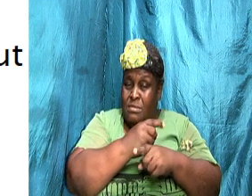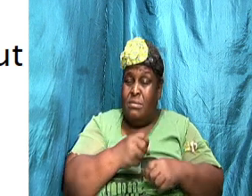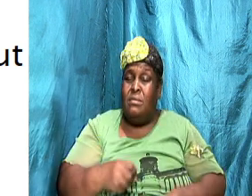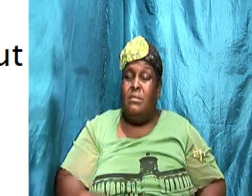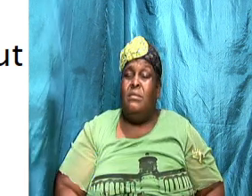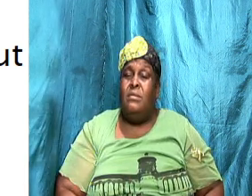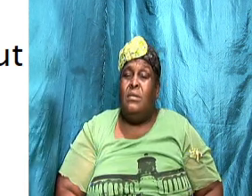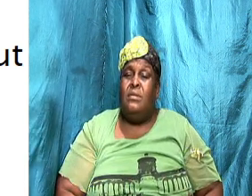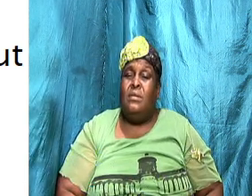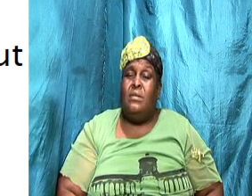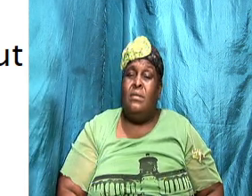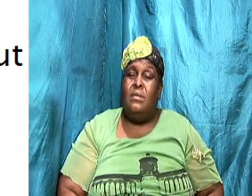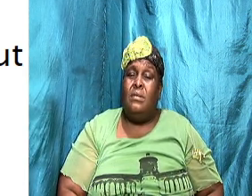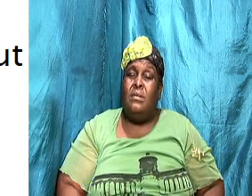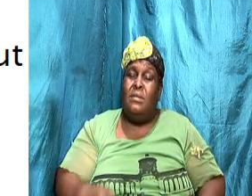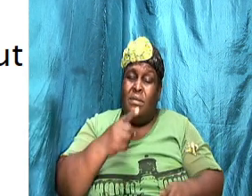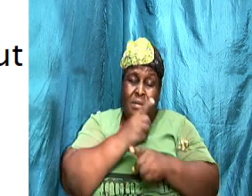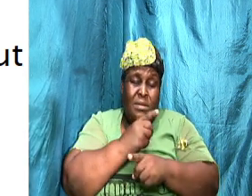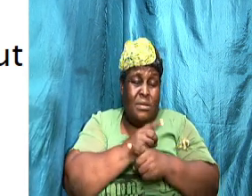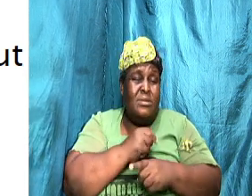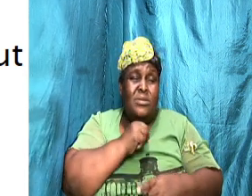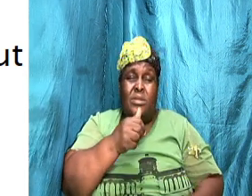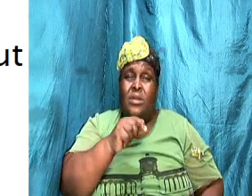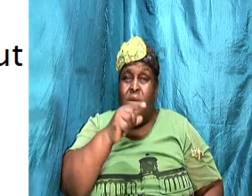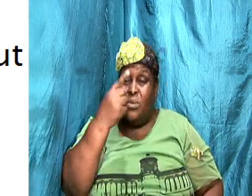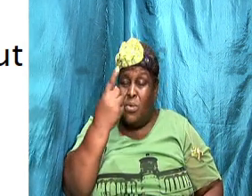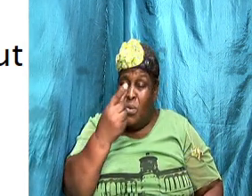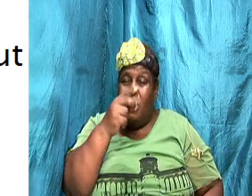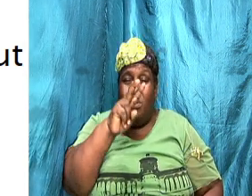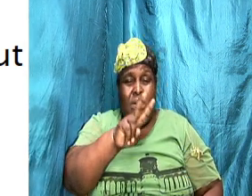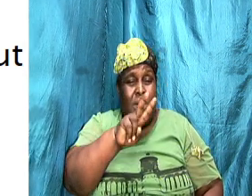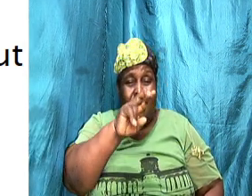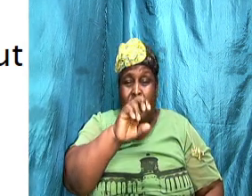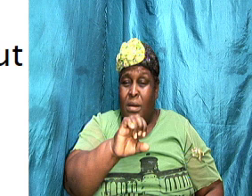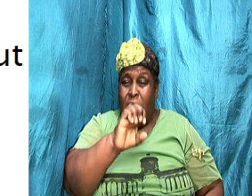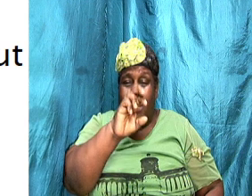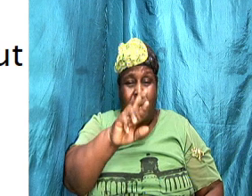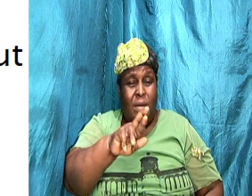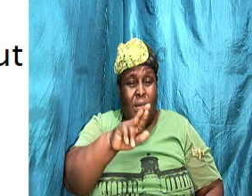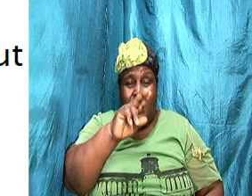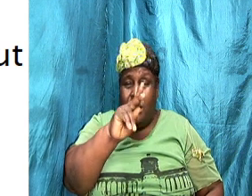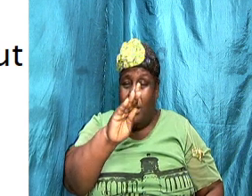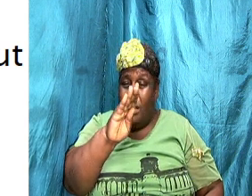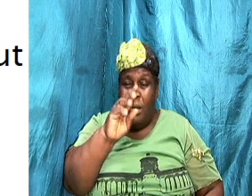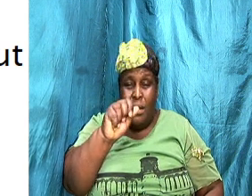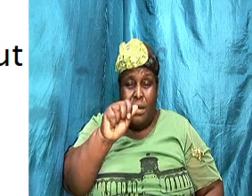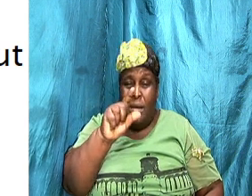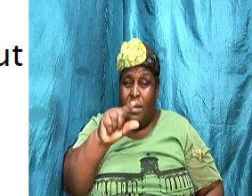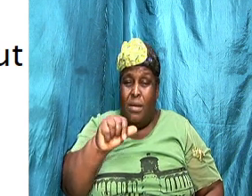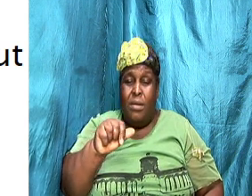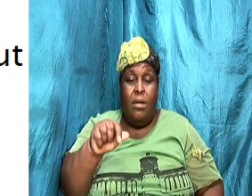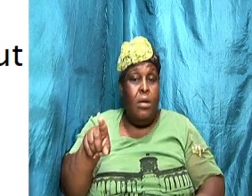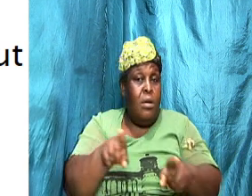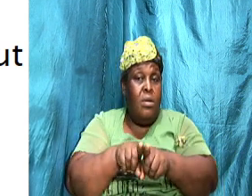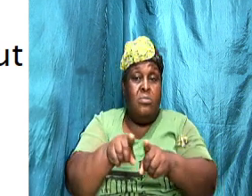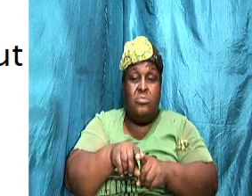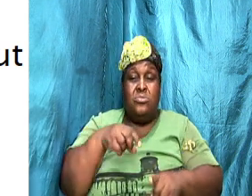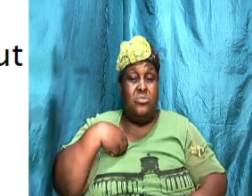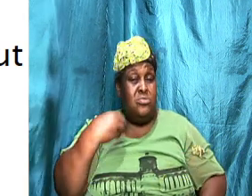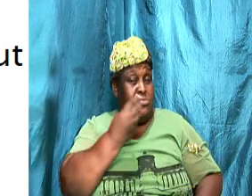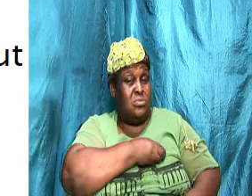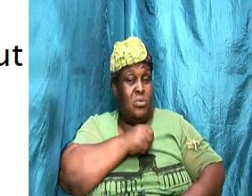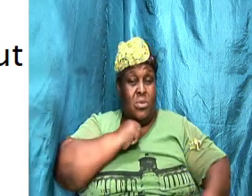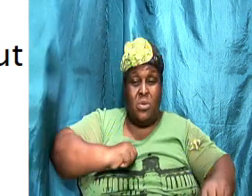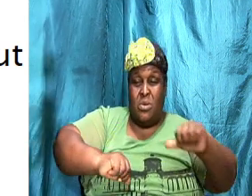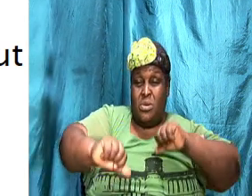feedback is not only verbal but it's also about our action so your